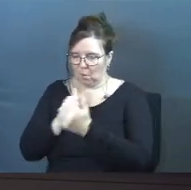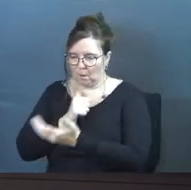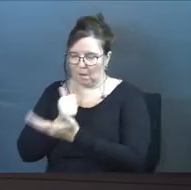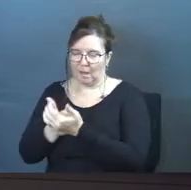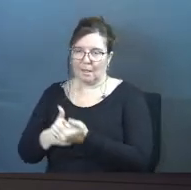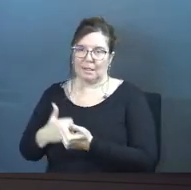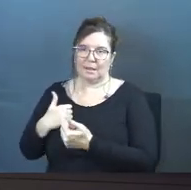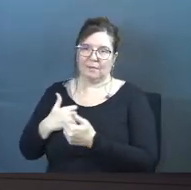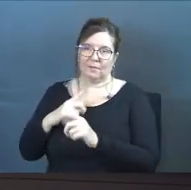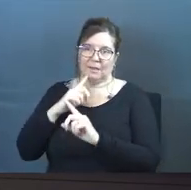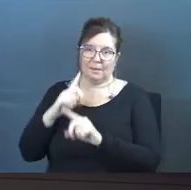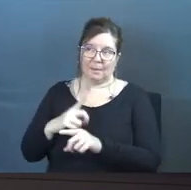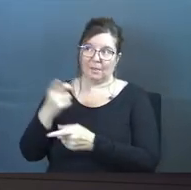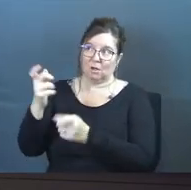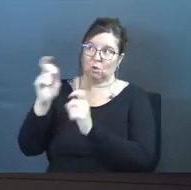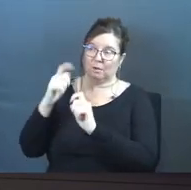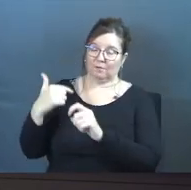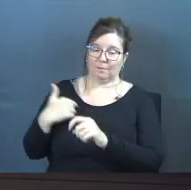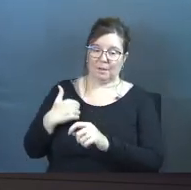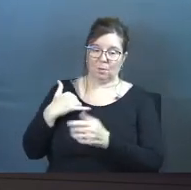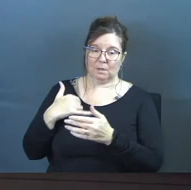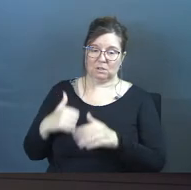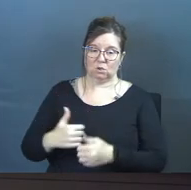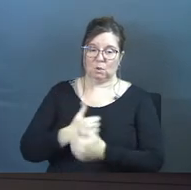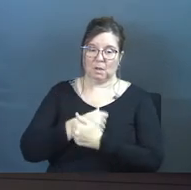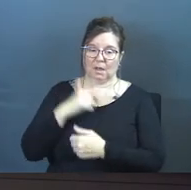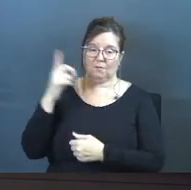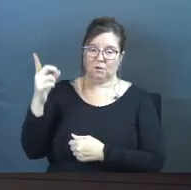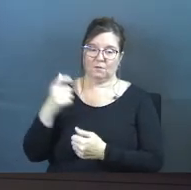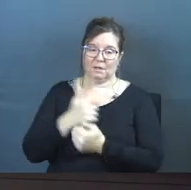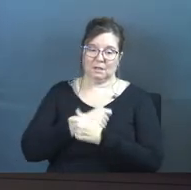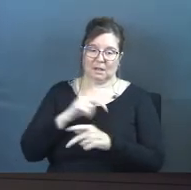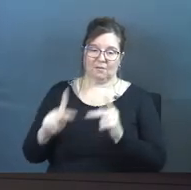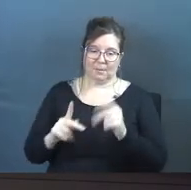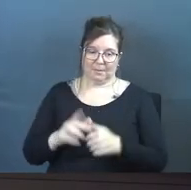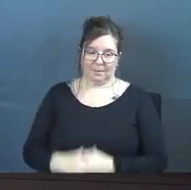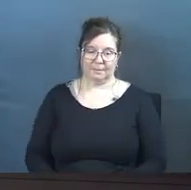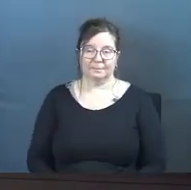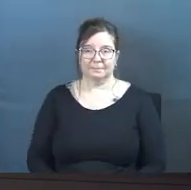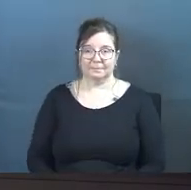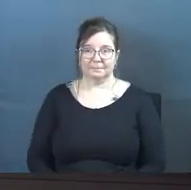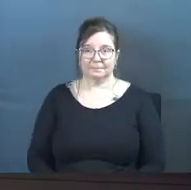out the commands that you have given me, which is to love you and to love people.